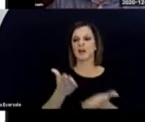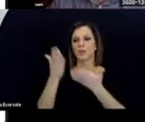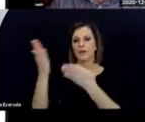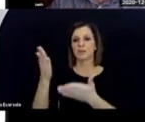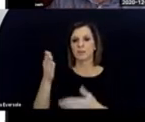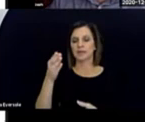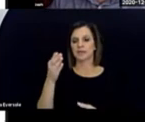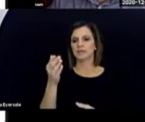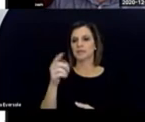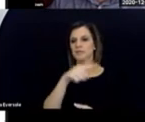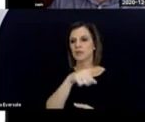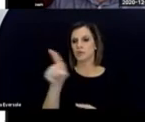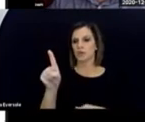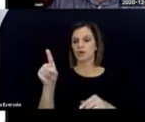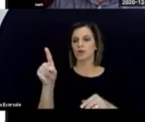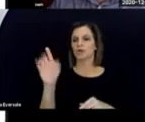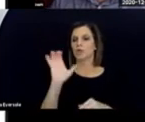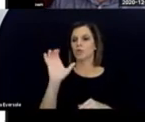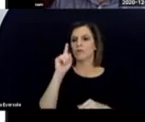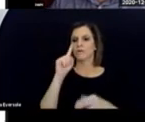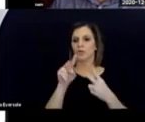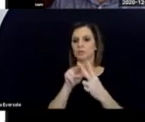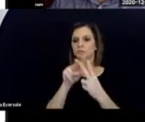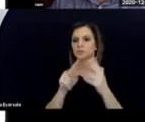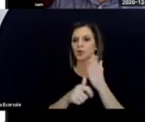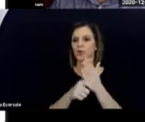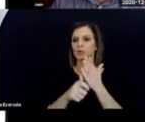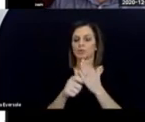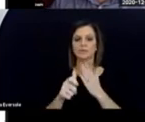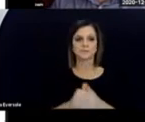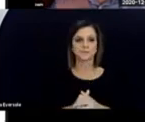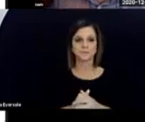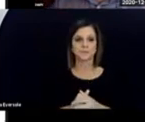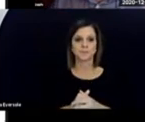I would recommend you look for those articles.